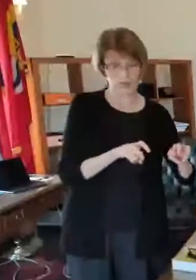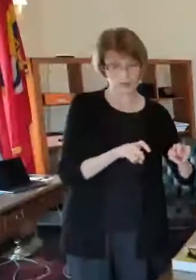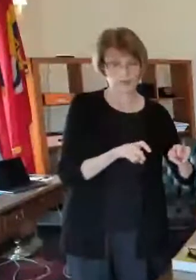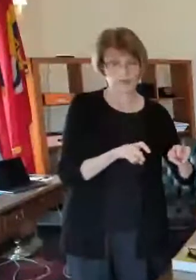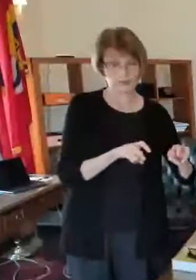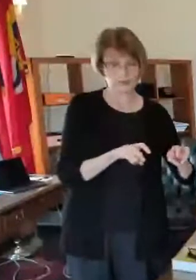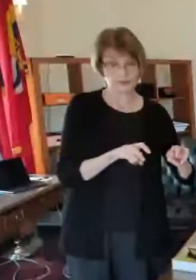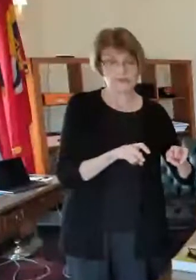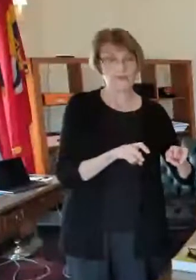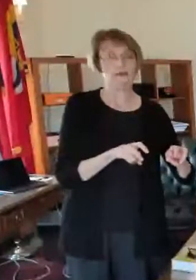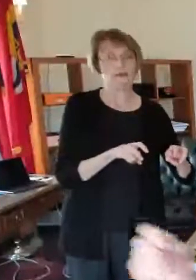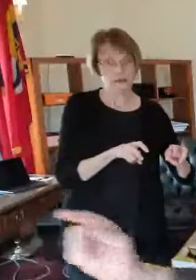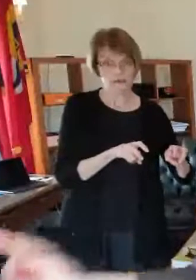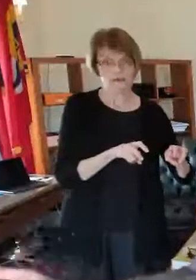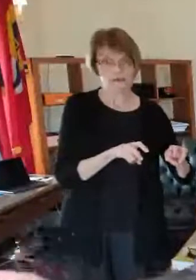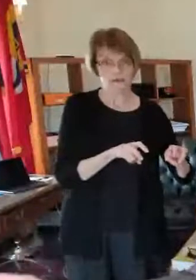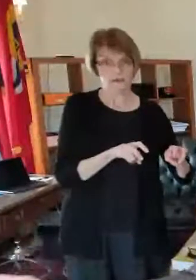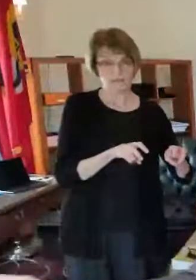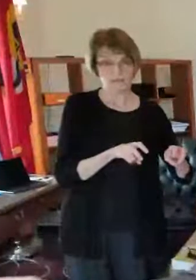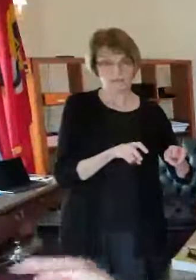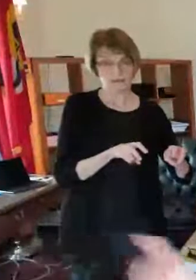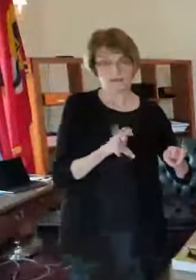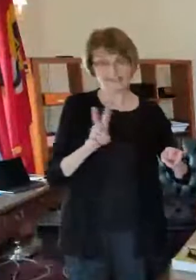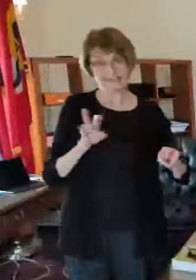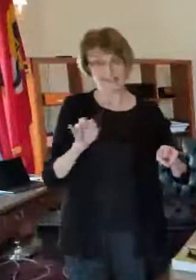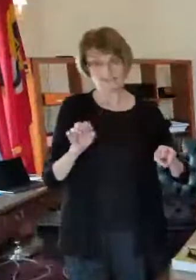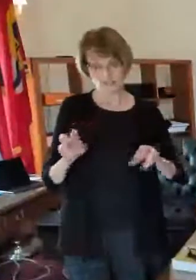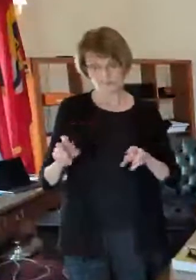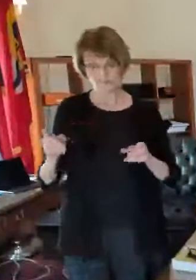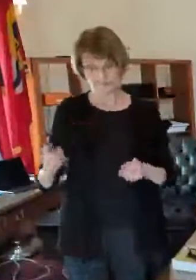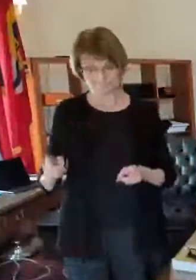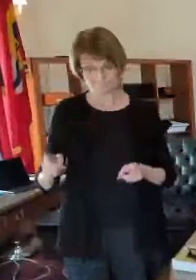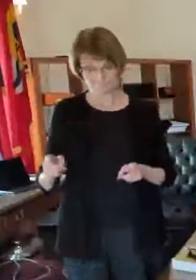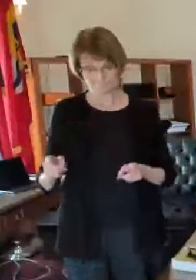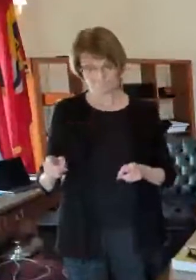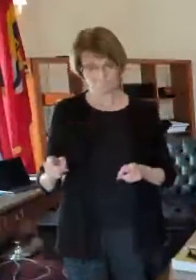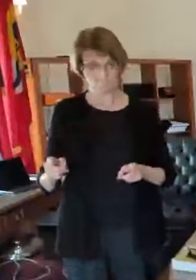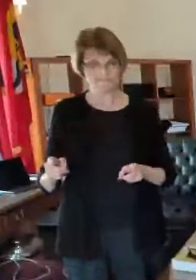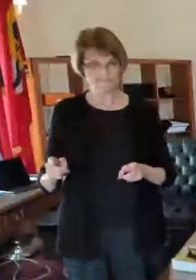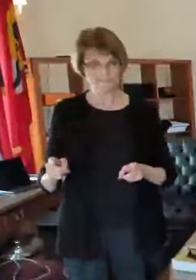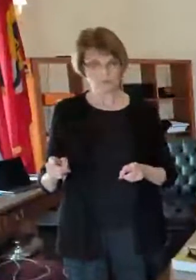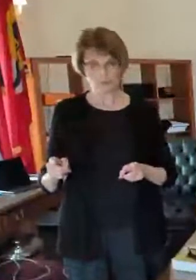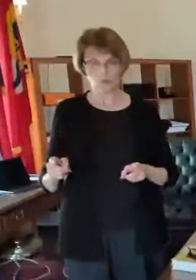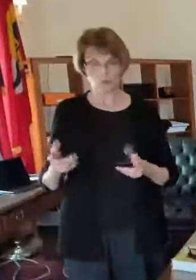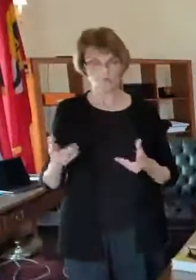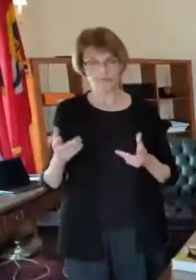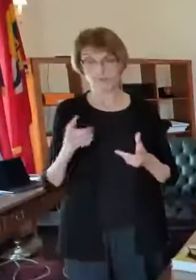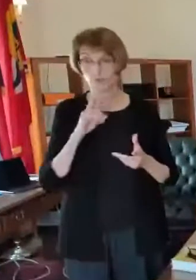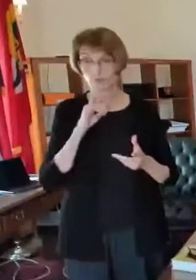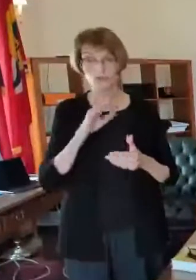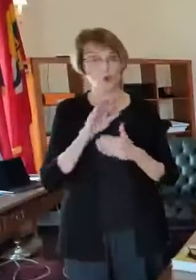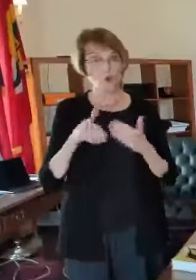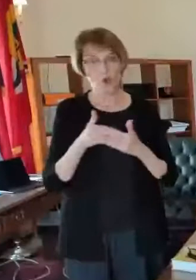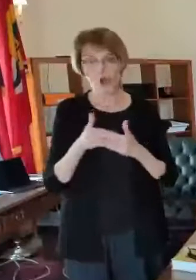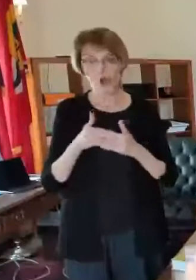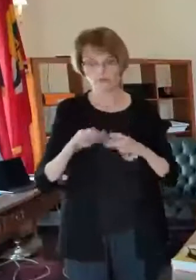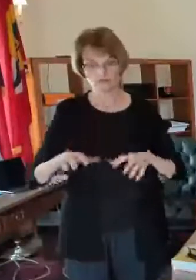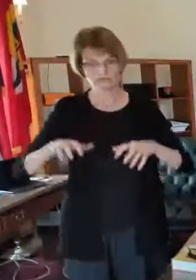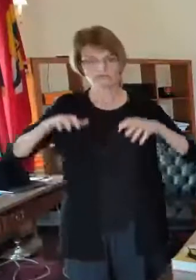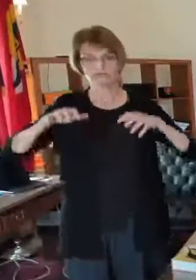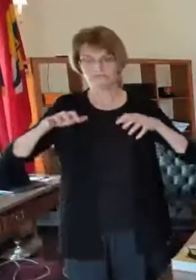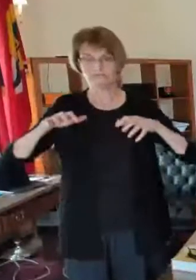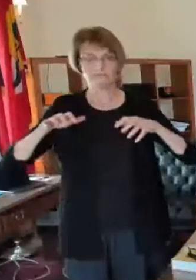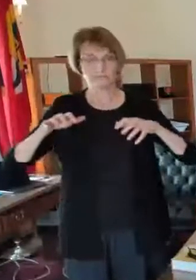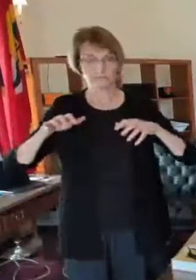the tickets are sold and then six feet apart in each direction uh all directions i should say for the next